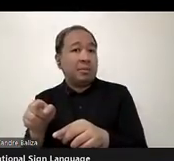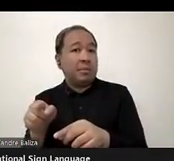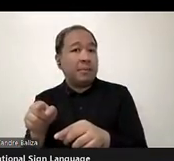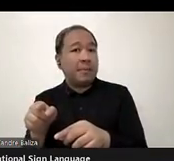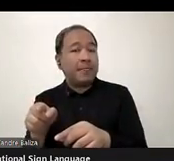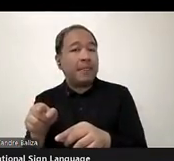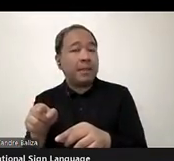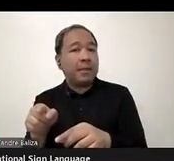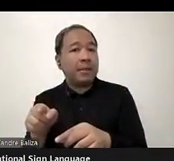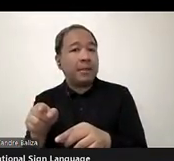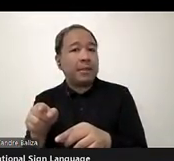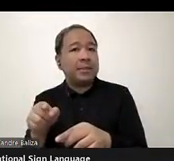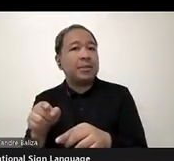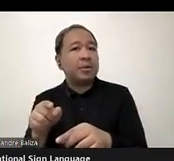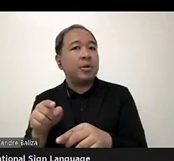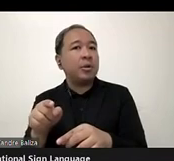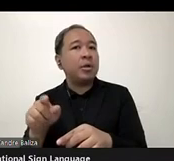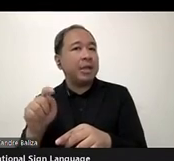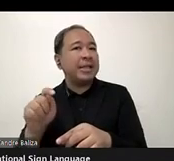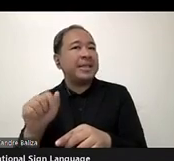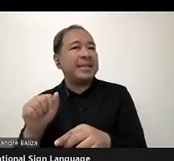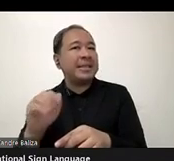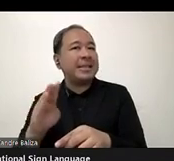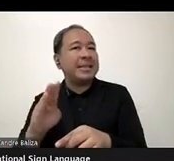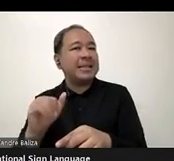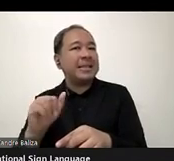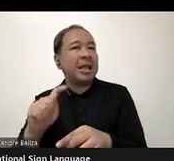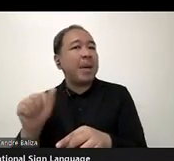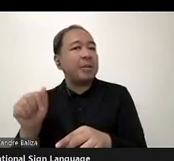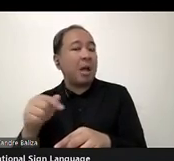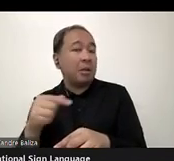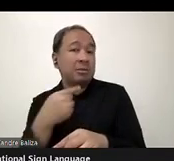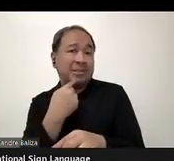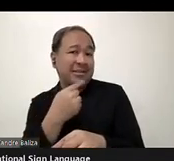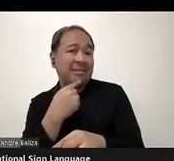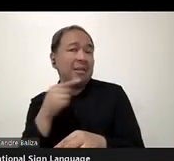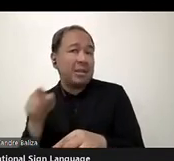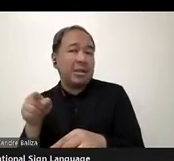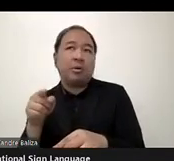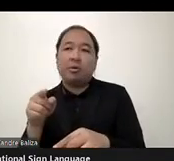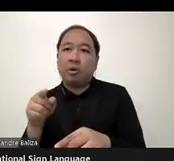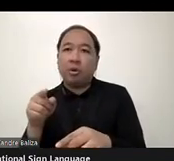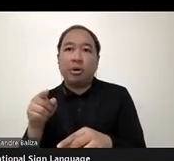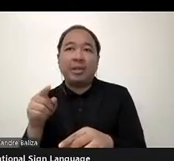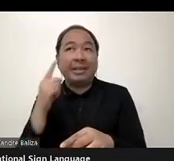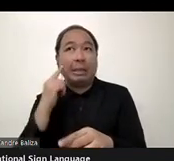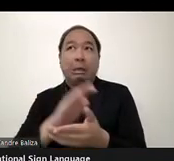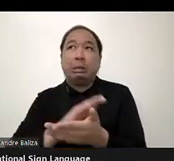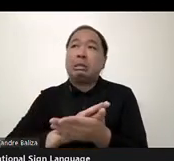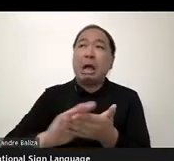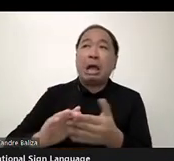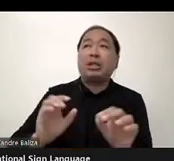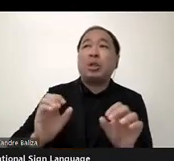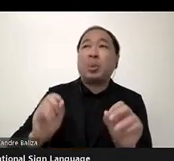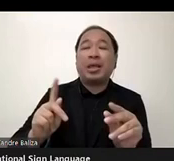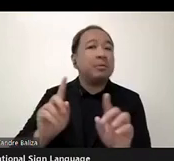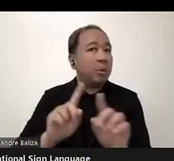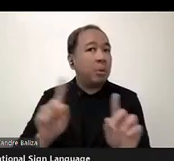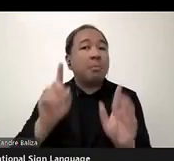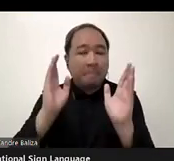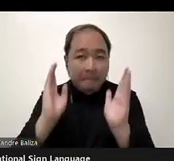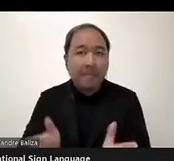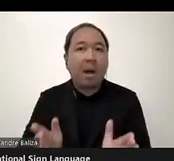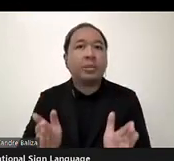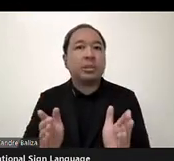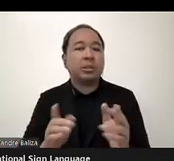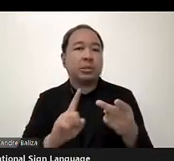have, but it's almost, uh, it's already something must have. So we have to do it. Another thing is a